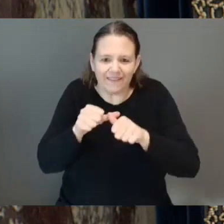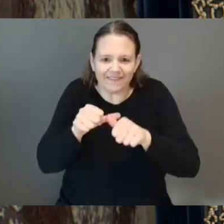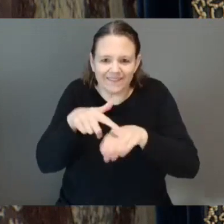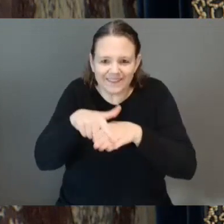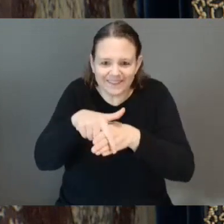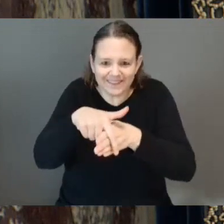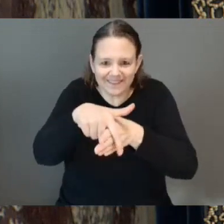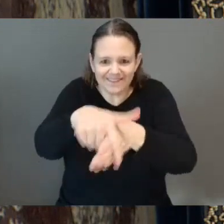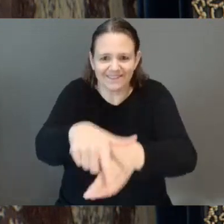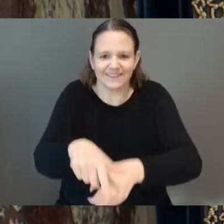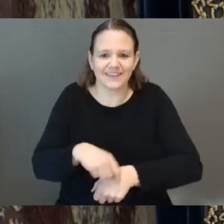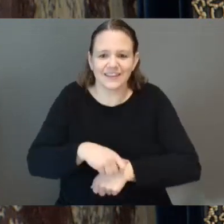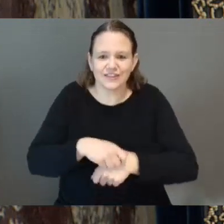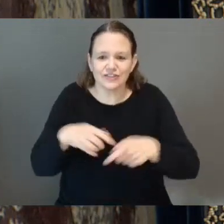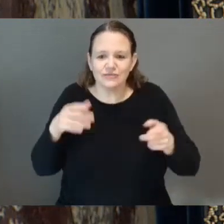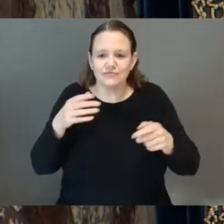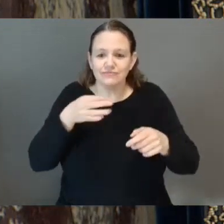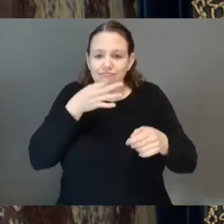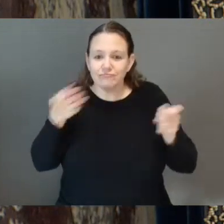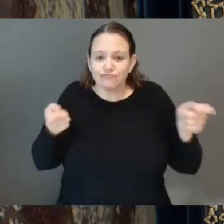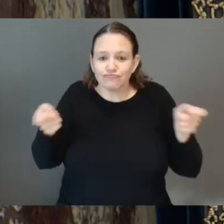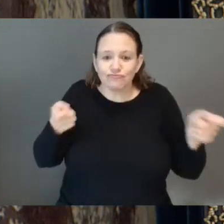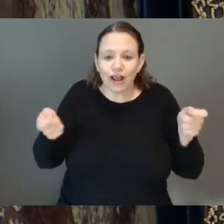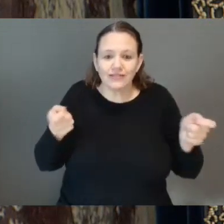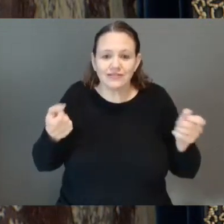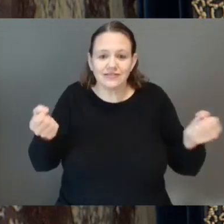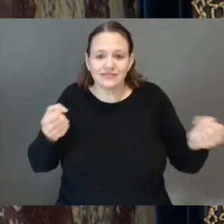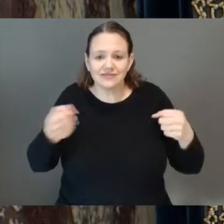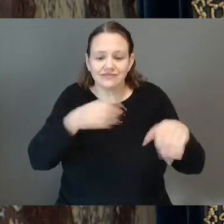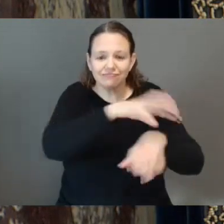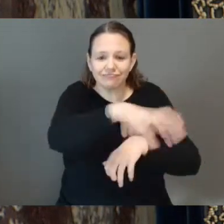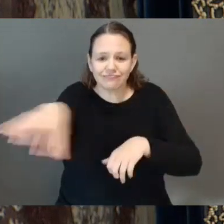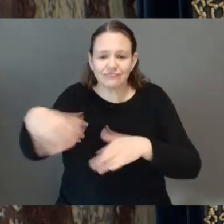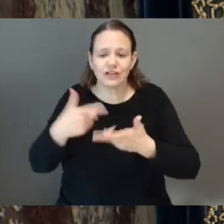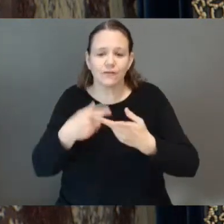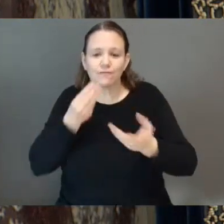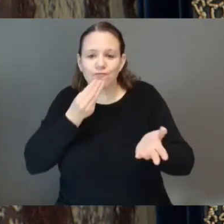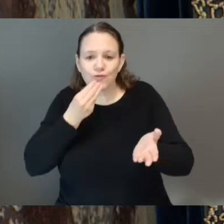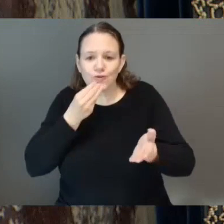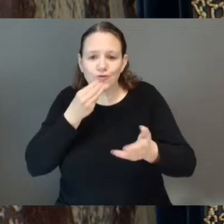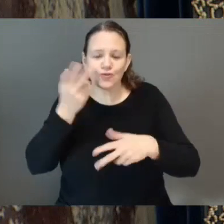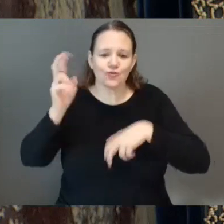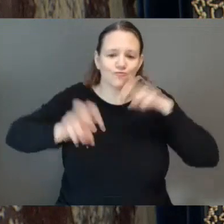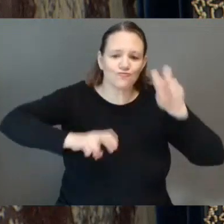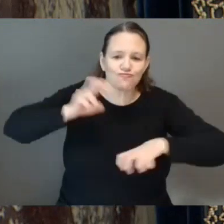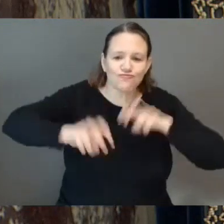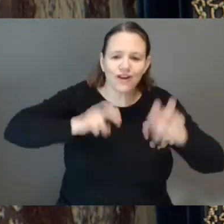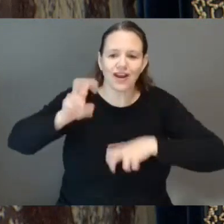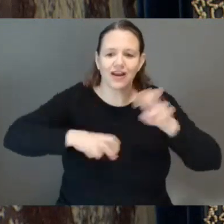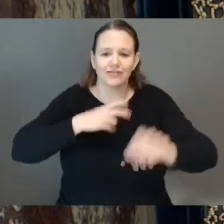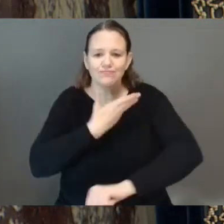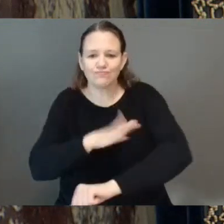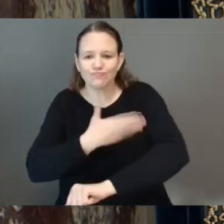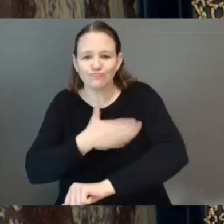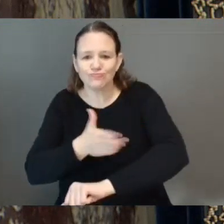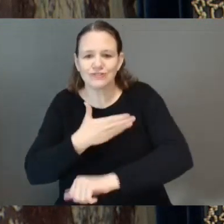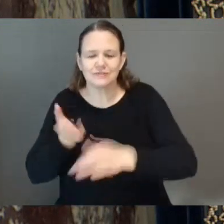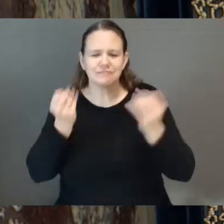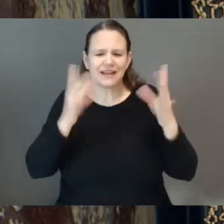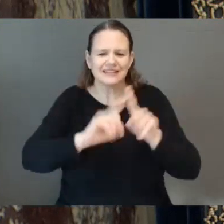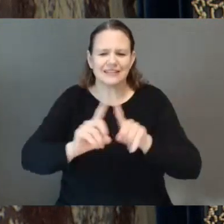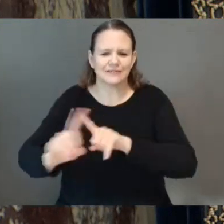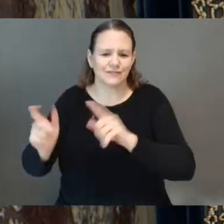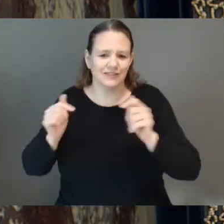other family events. Honourable Speaker, I'm pleased to mention that the province, through its fairs, festivals,